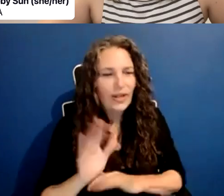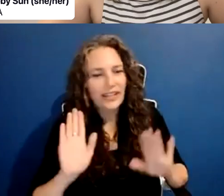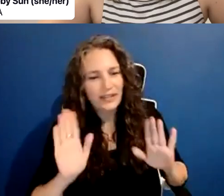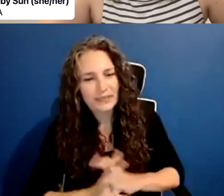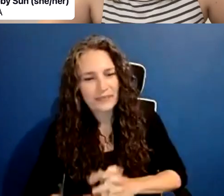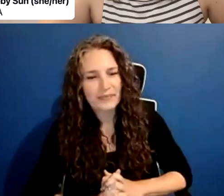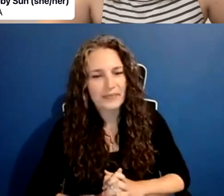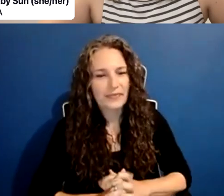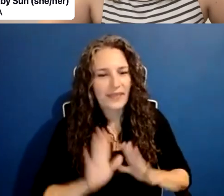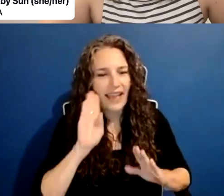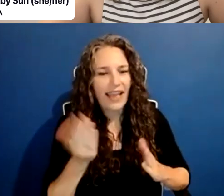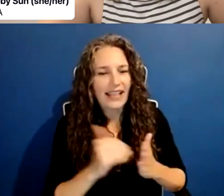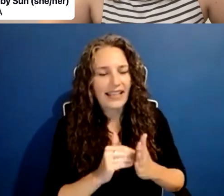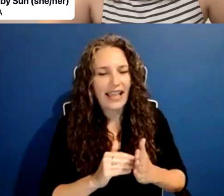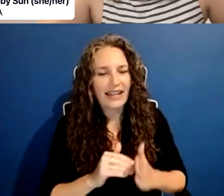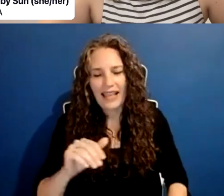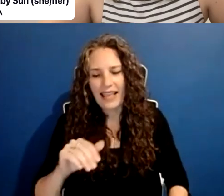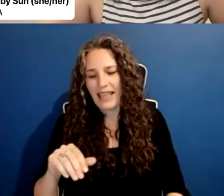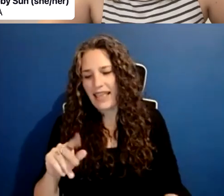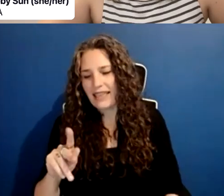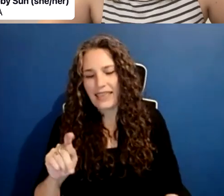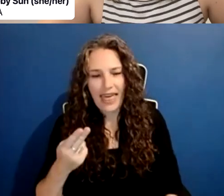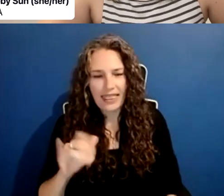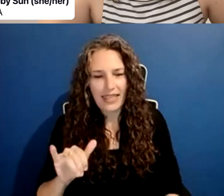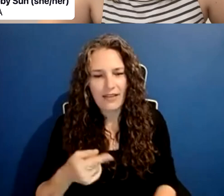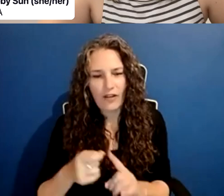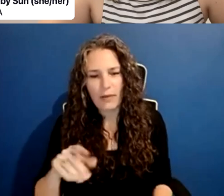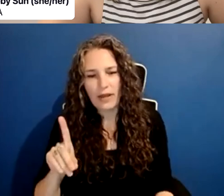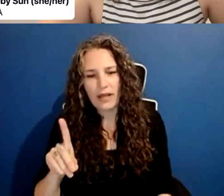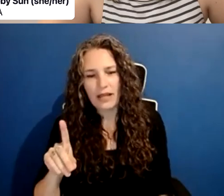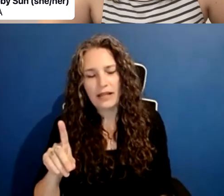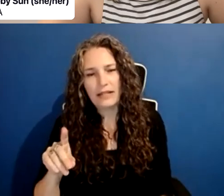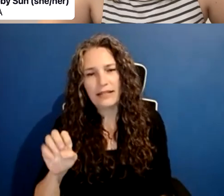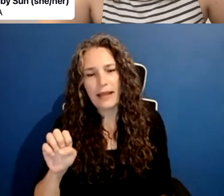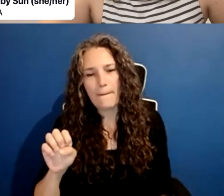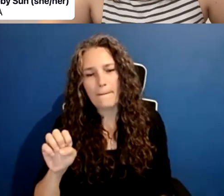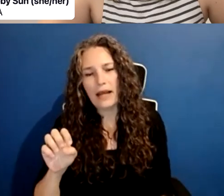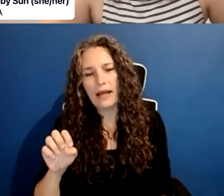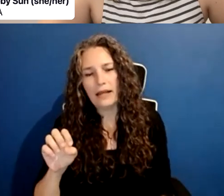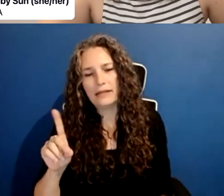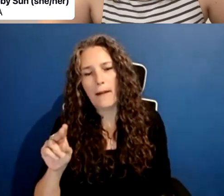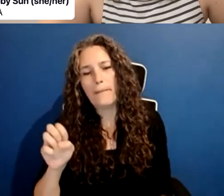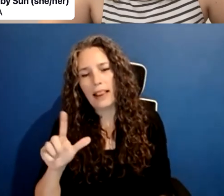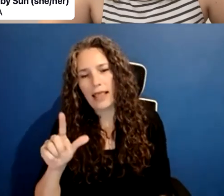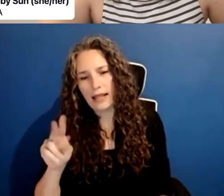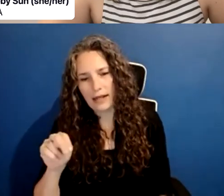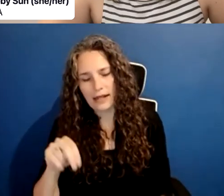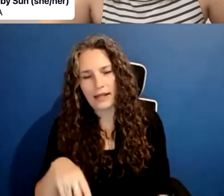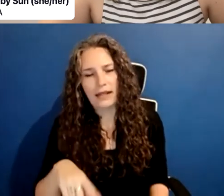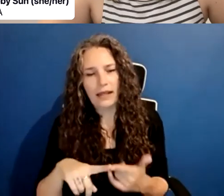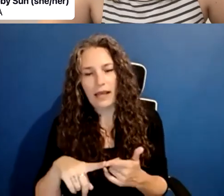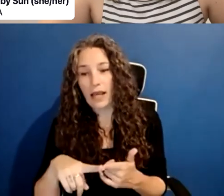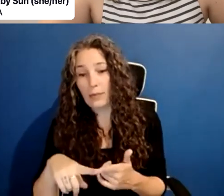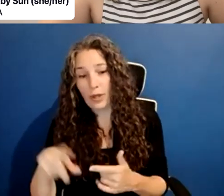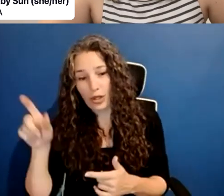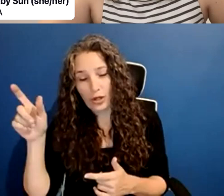Hello again, Kathy from Dublin. Thank you for joining us again. And we have someone from Turkey, Dubai. Wow, this is so great to